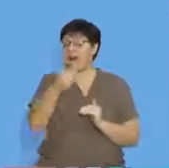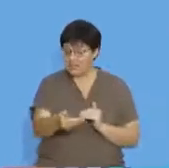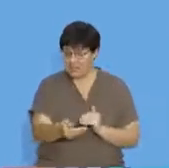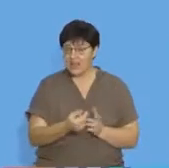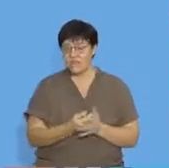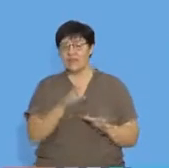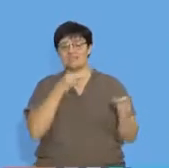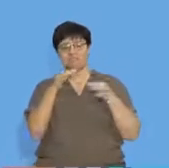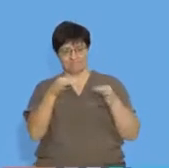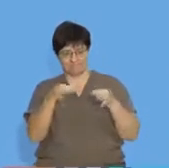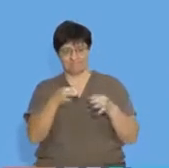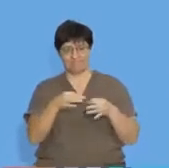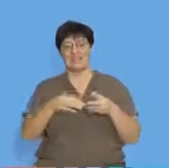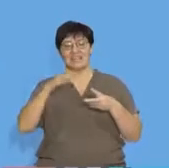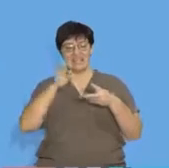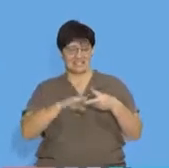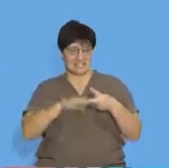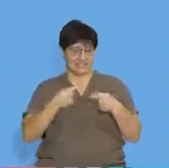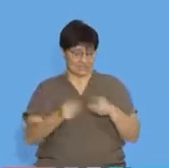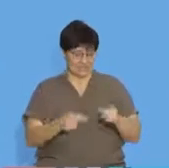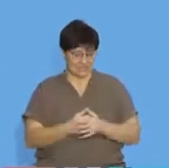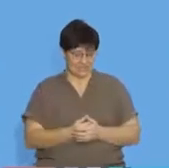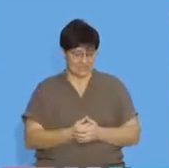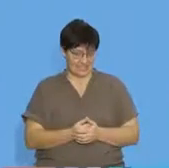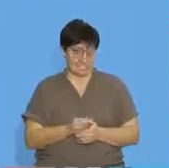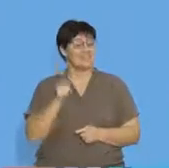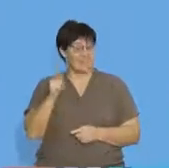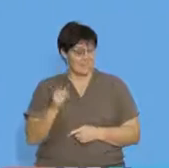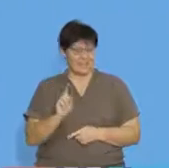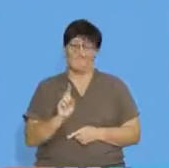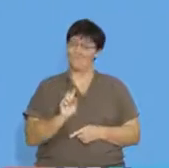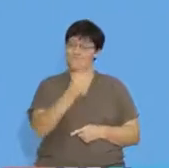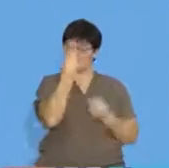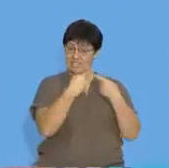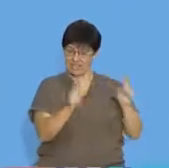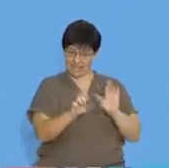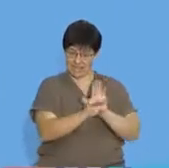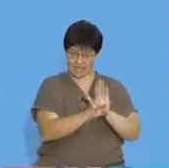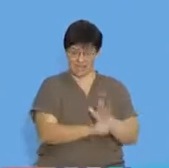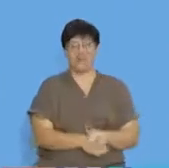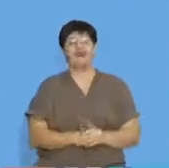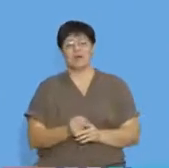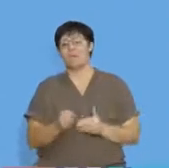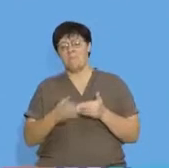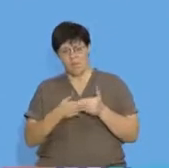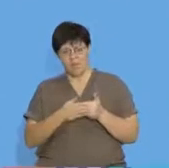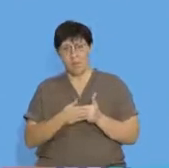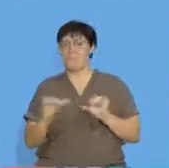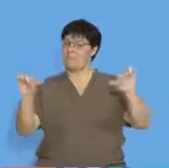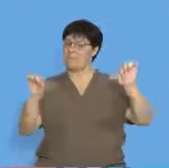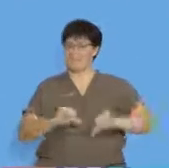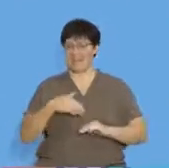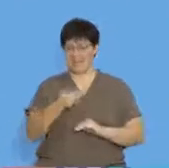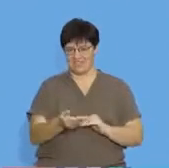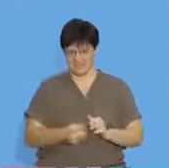I'm going to define a second difference. This is an example of the first difference behind me, but we'll talk more about